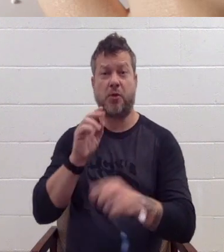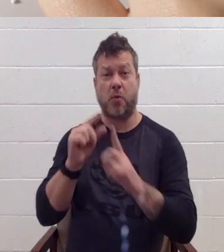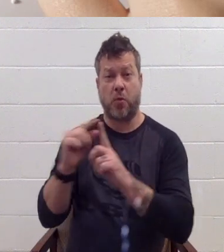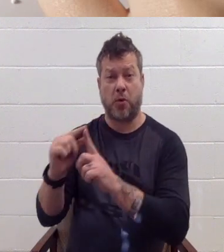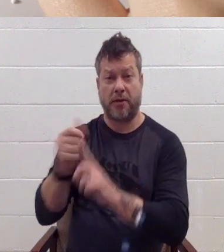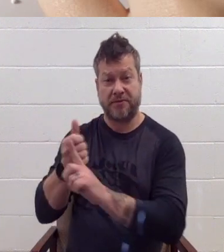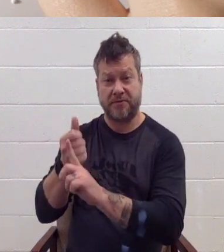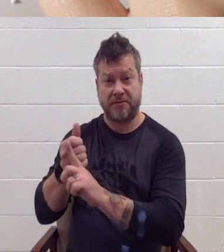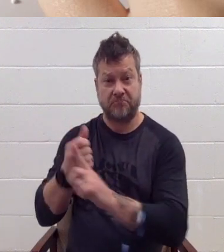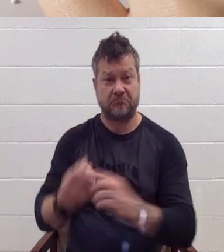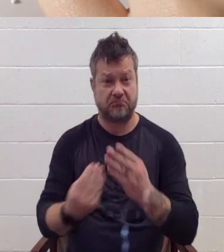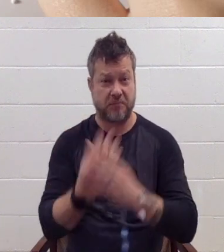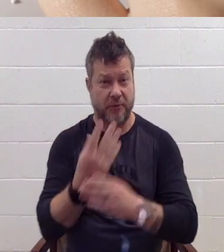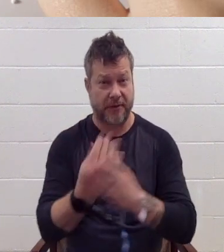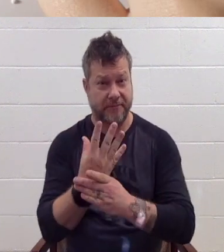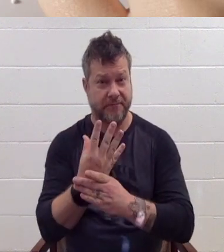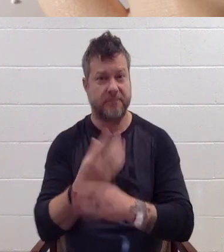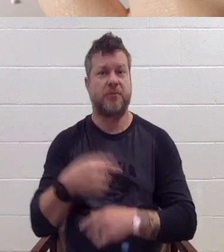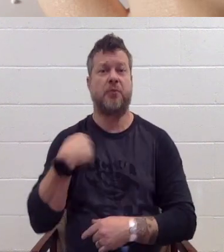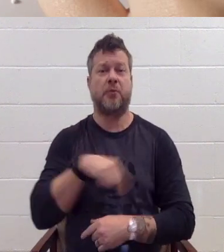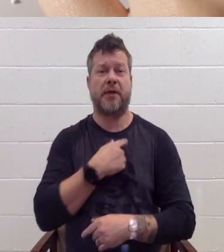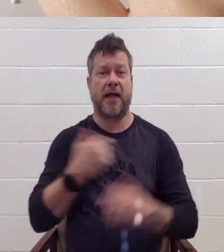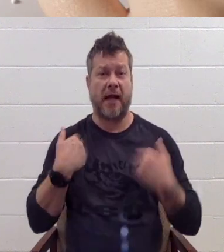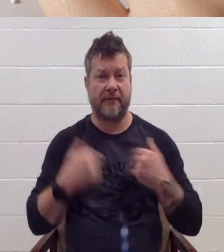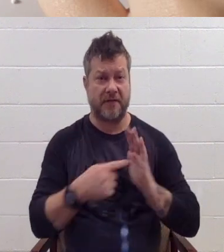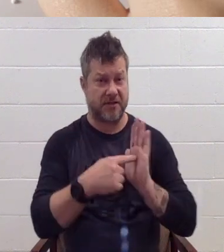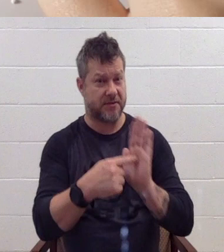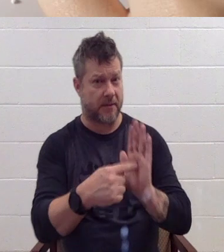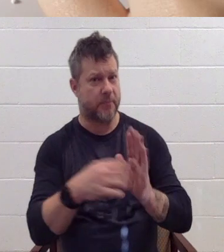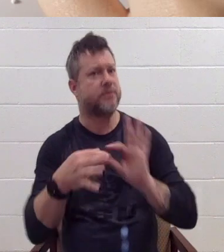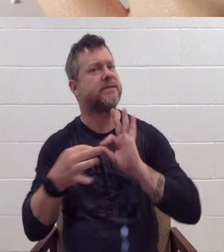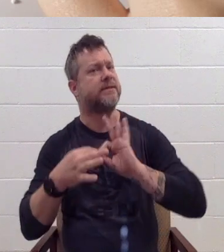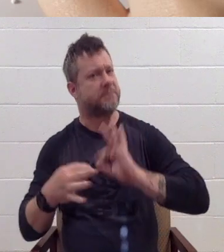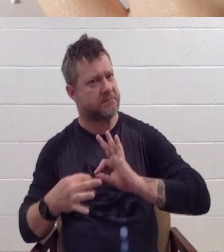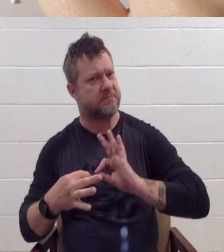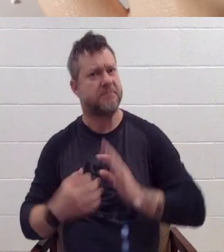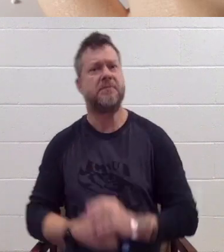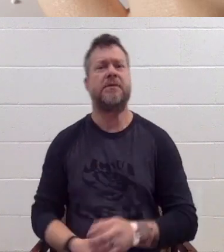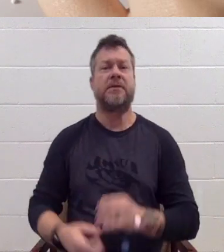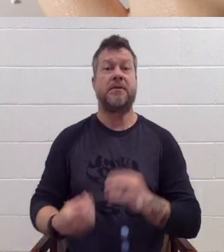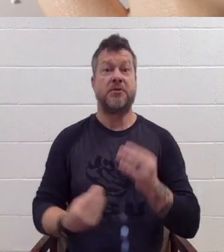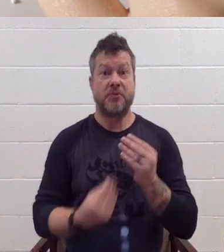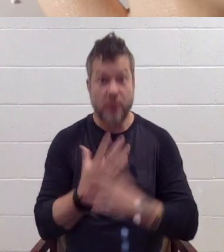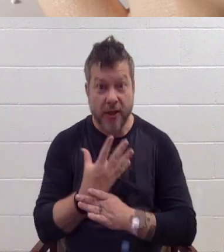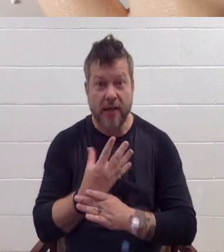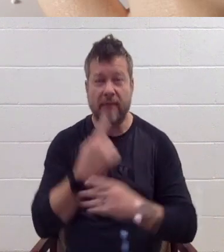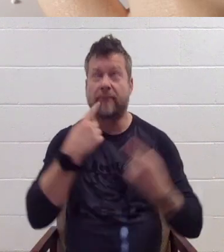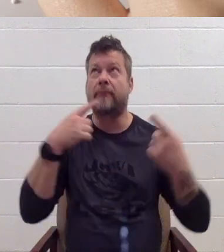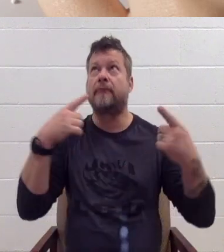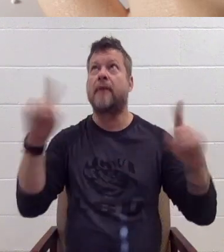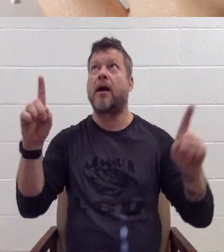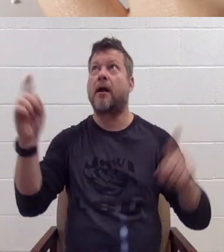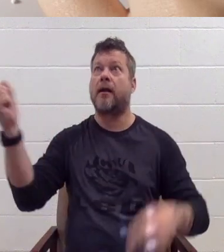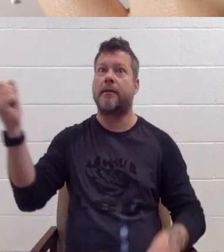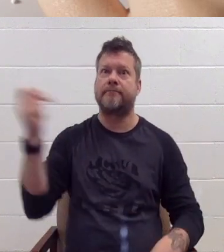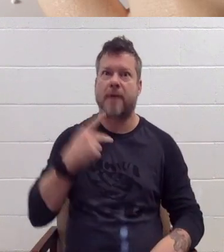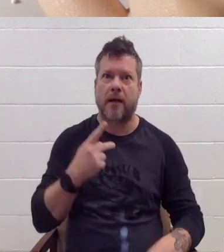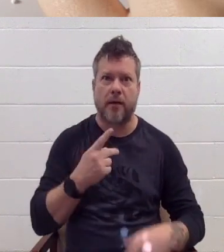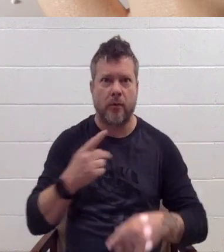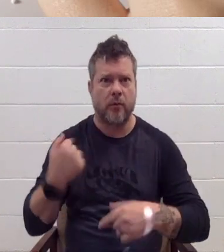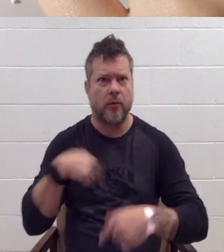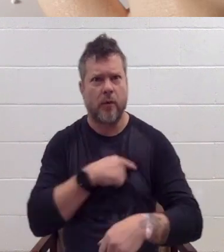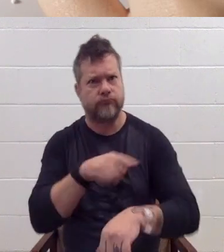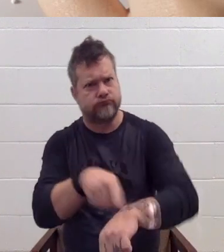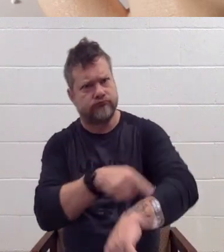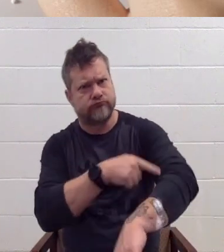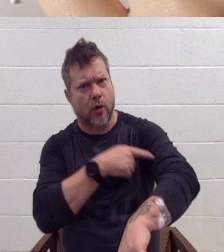Here is an example sentence with the word spring. Spring is finally here after a long winter. Have a good